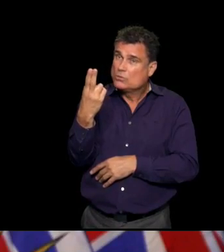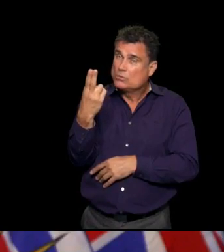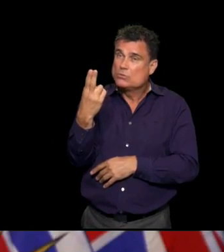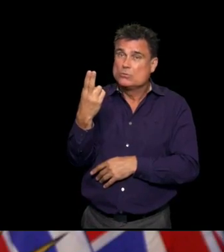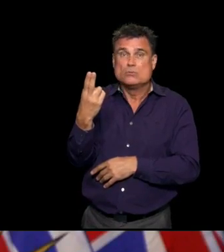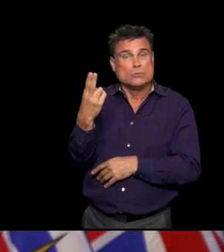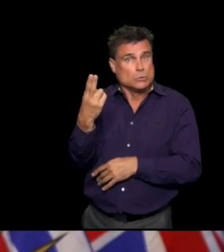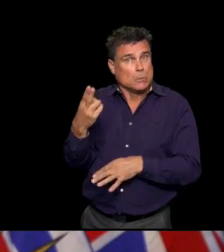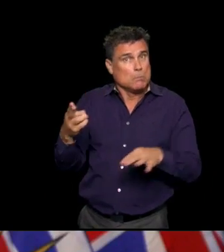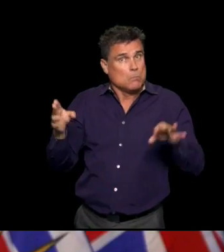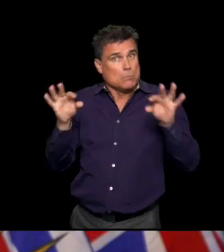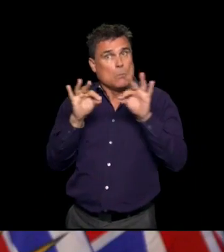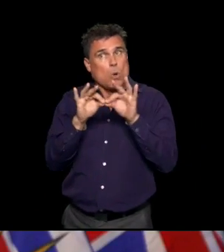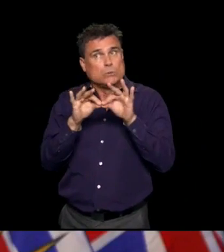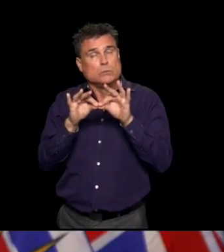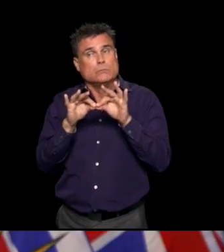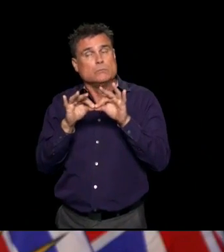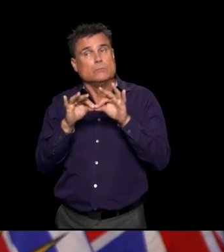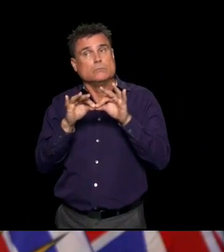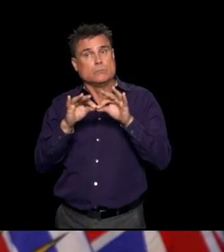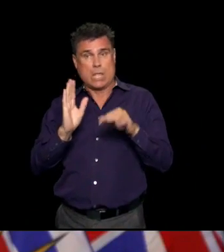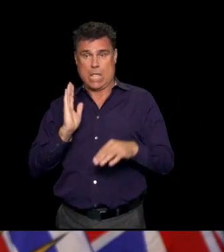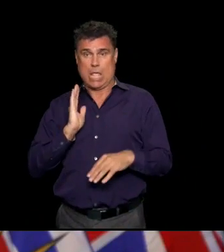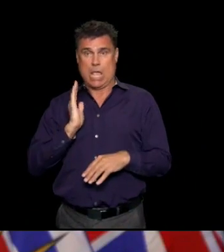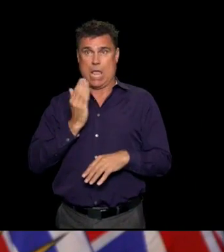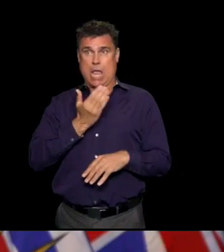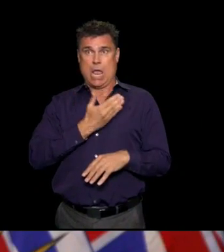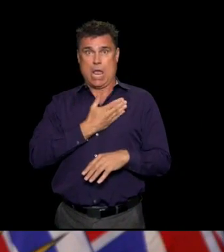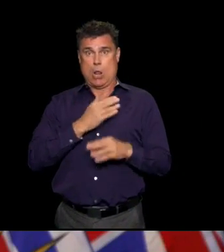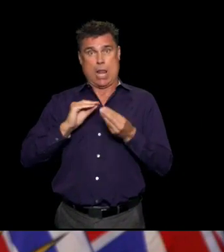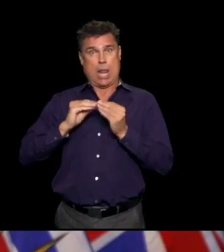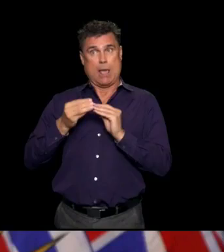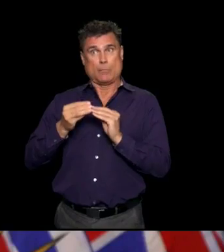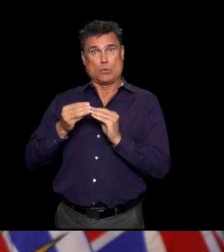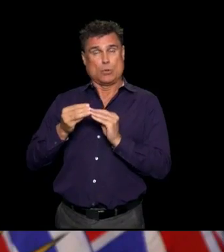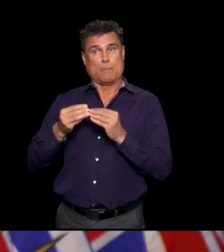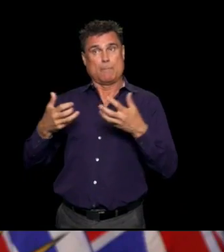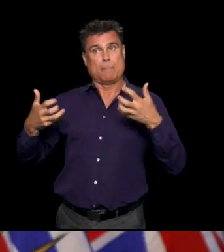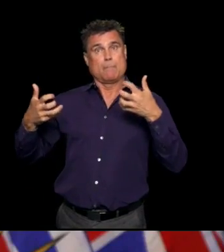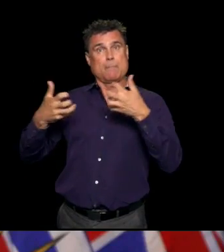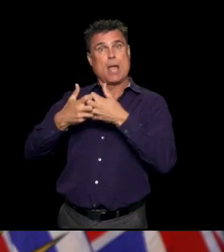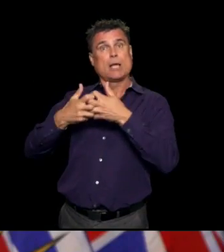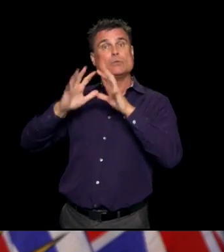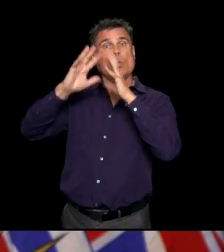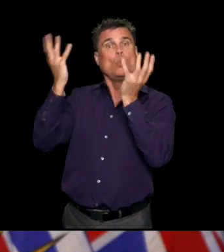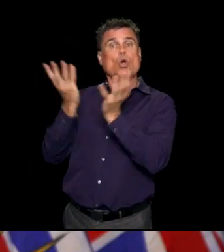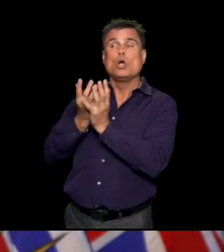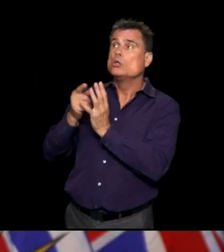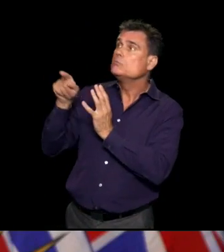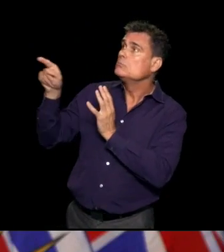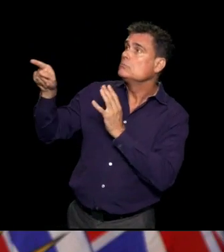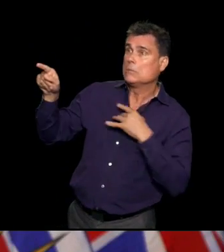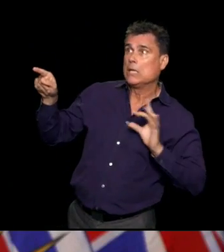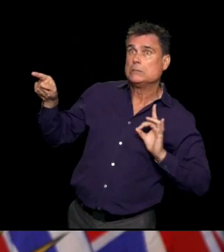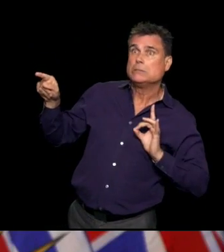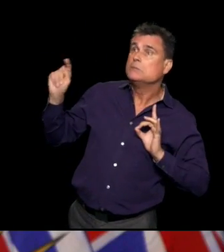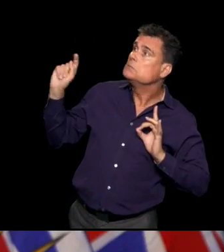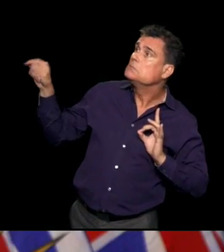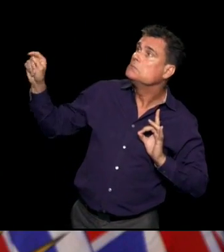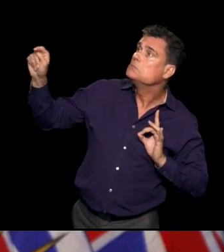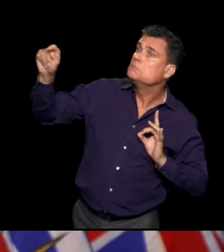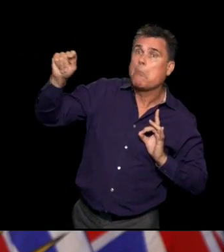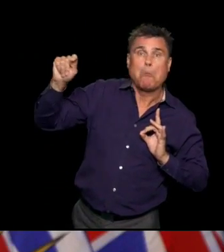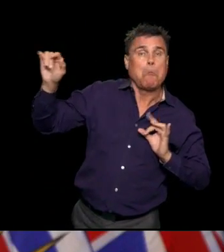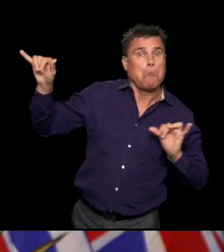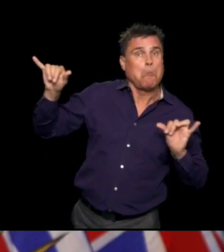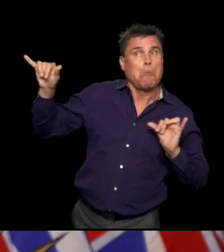that is really important for us to see if we're seeing similar things to what's been reported in other parts of the world. And I think it